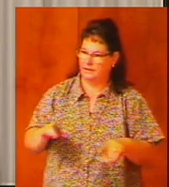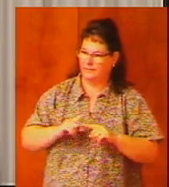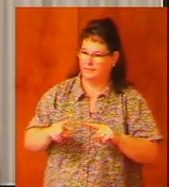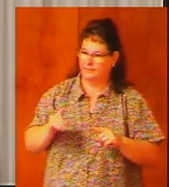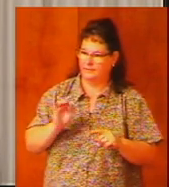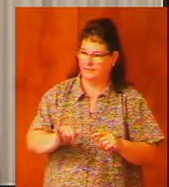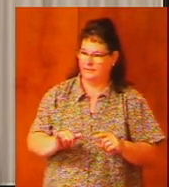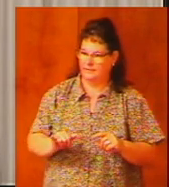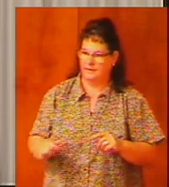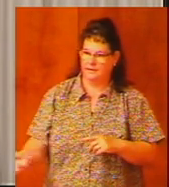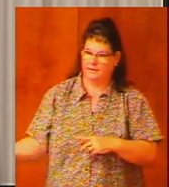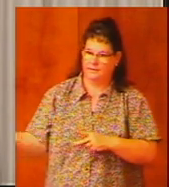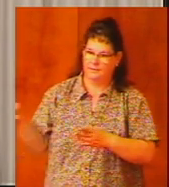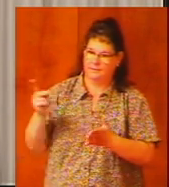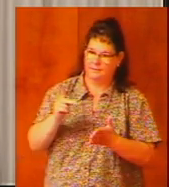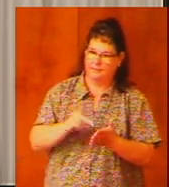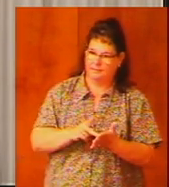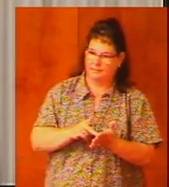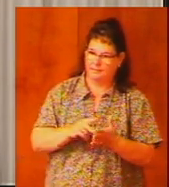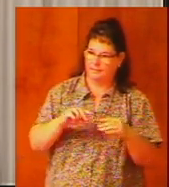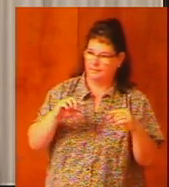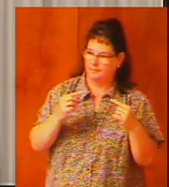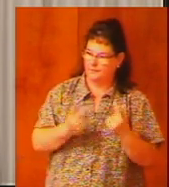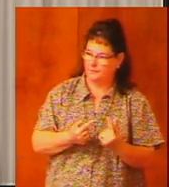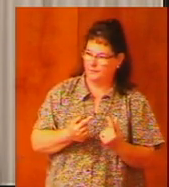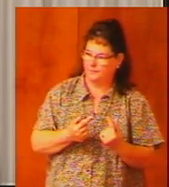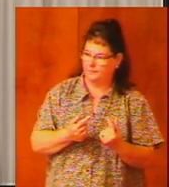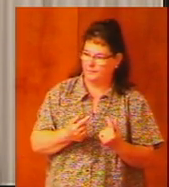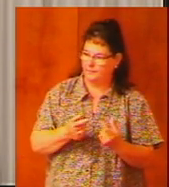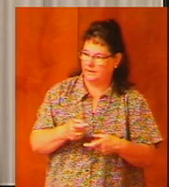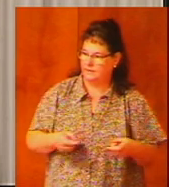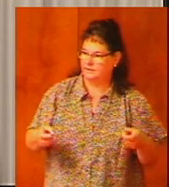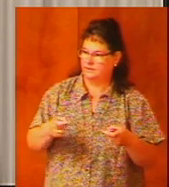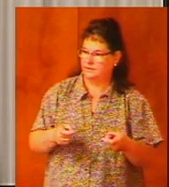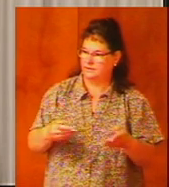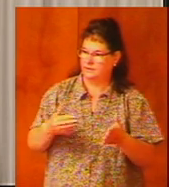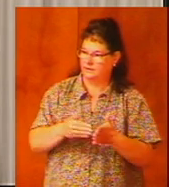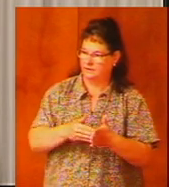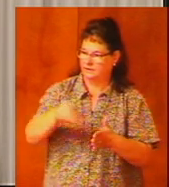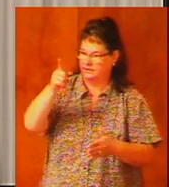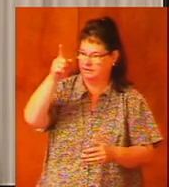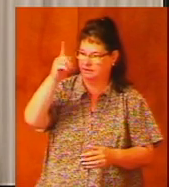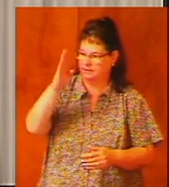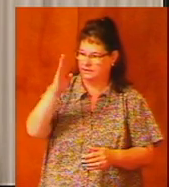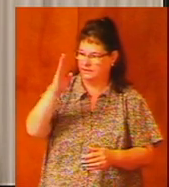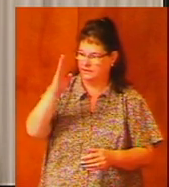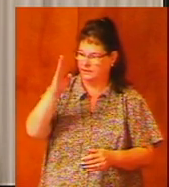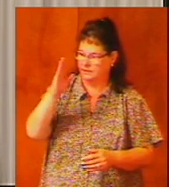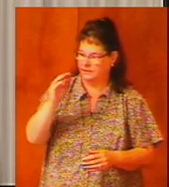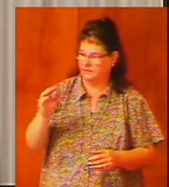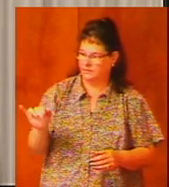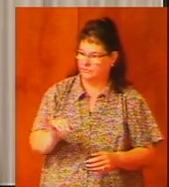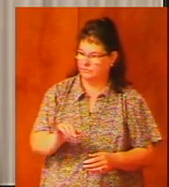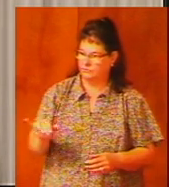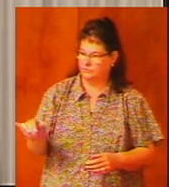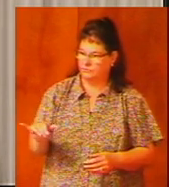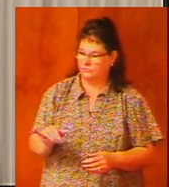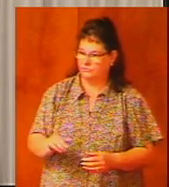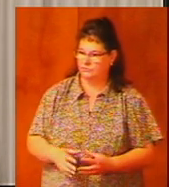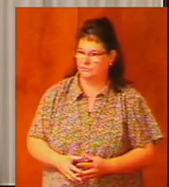that returning remnant sinned against God as well.